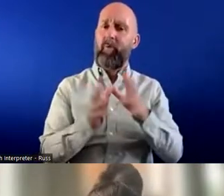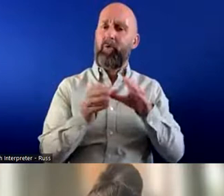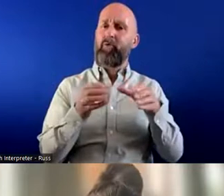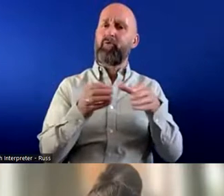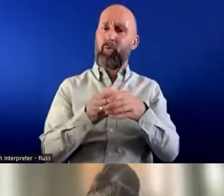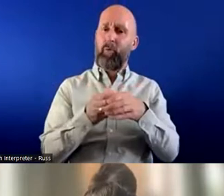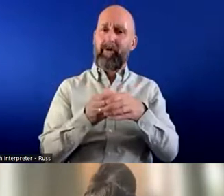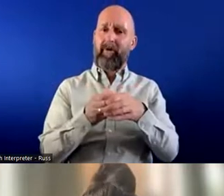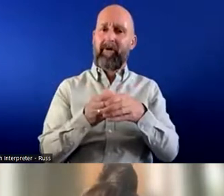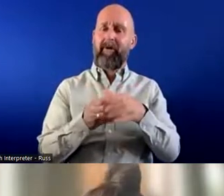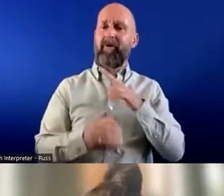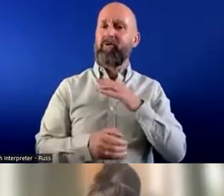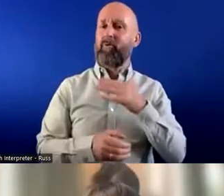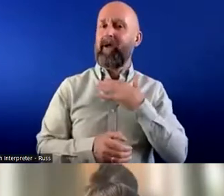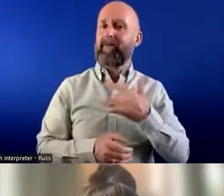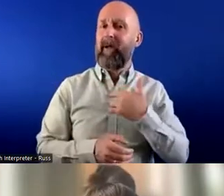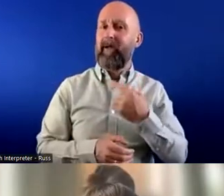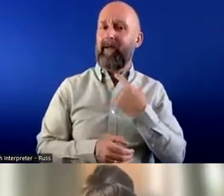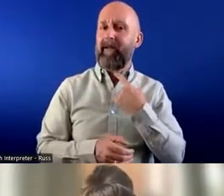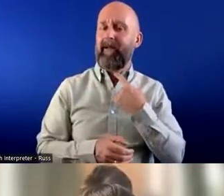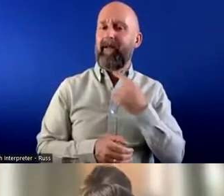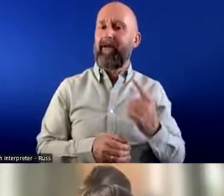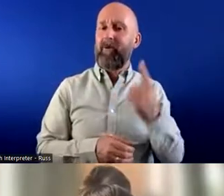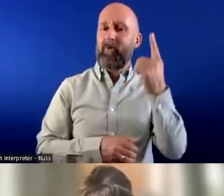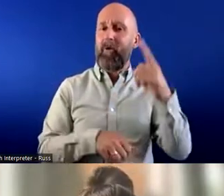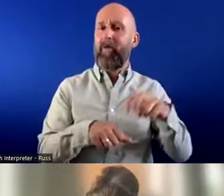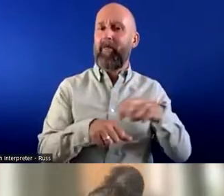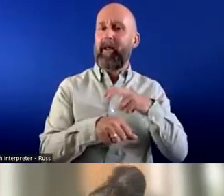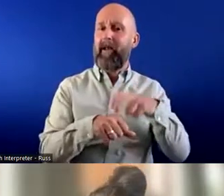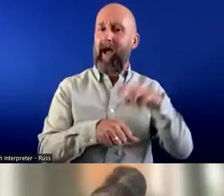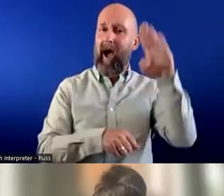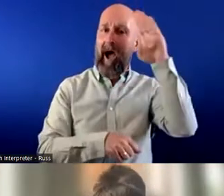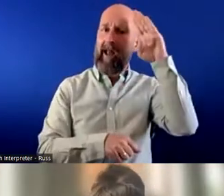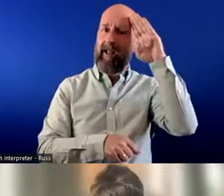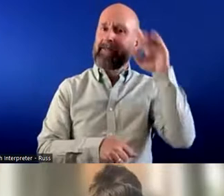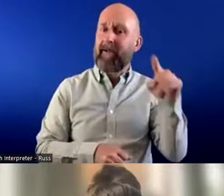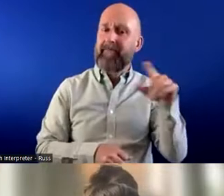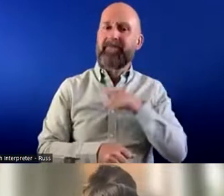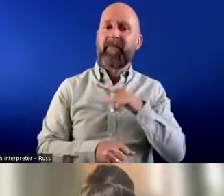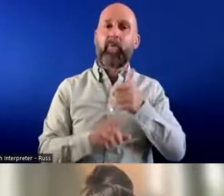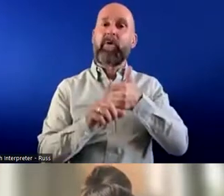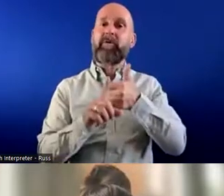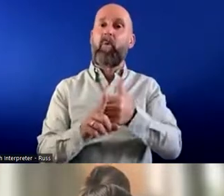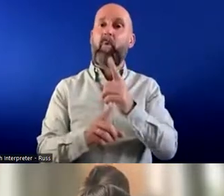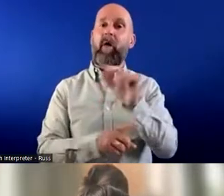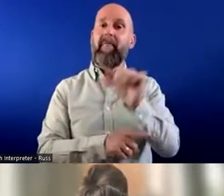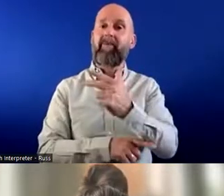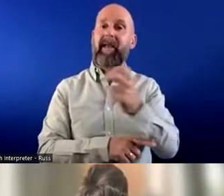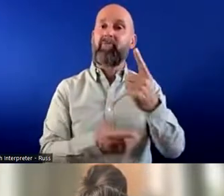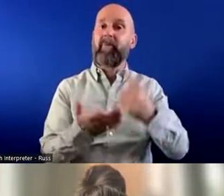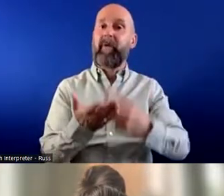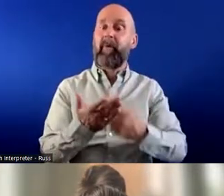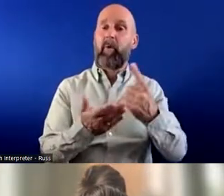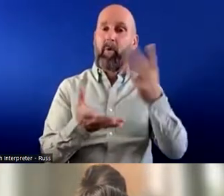recognise the accent from from Northern Ireland. And we support about 1800 people with learning